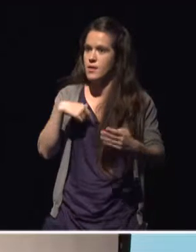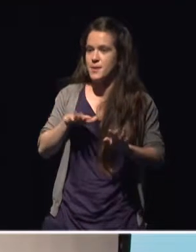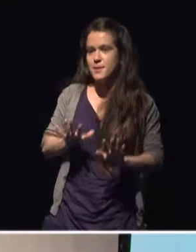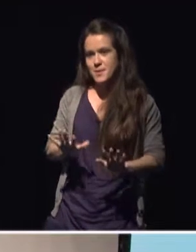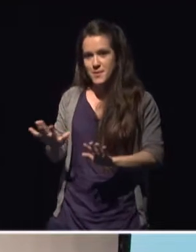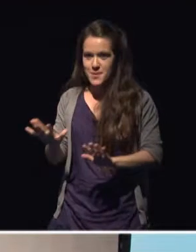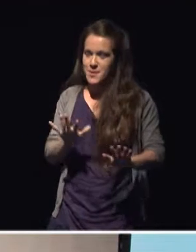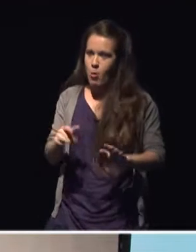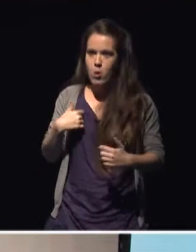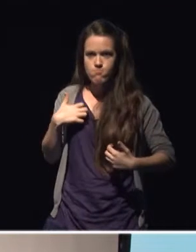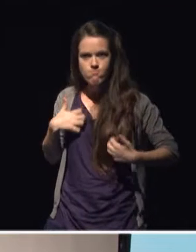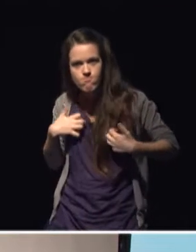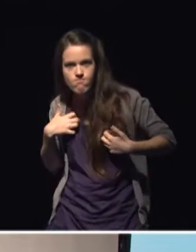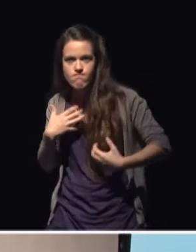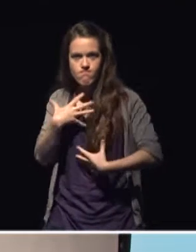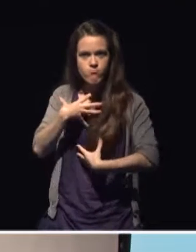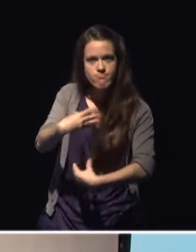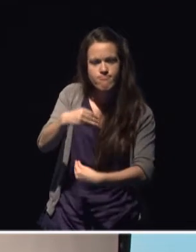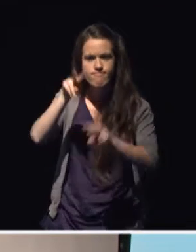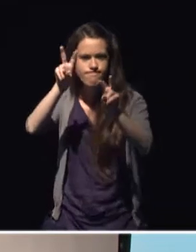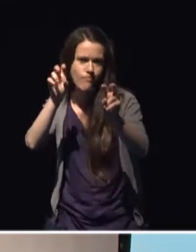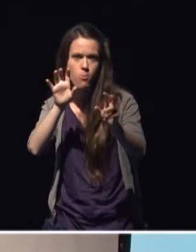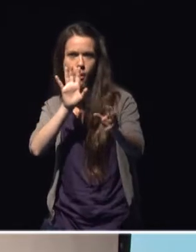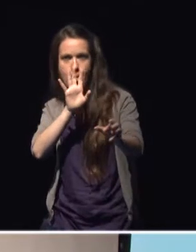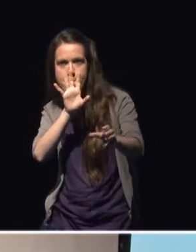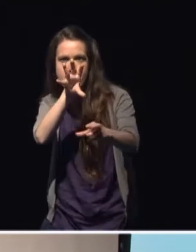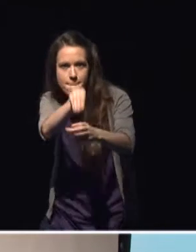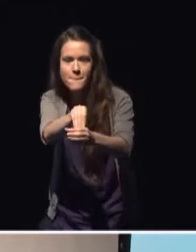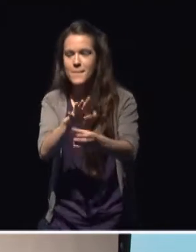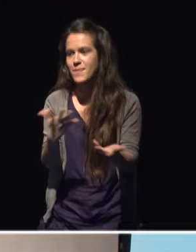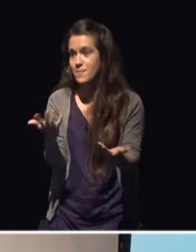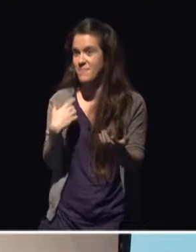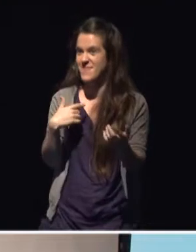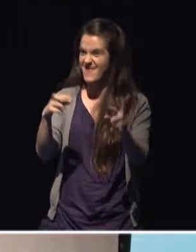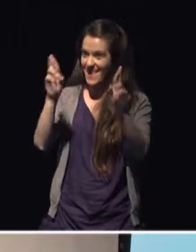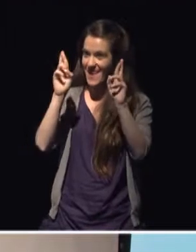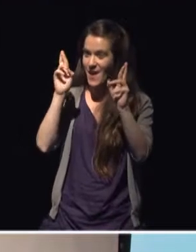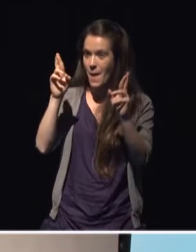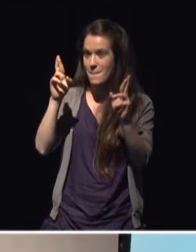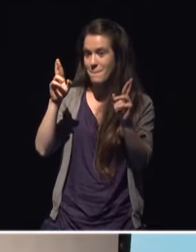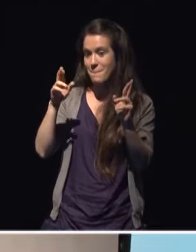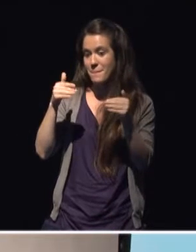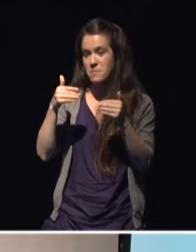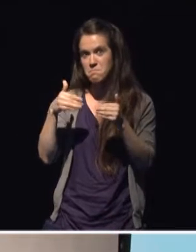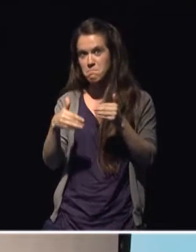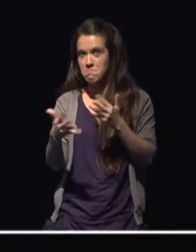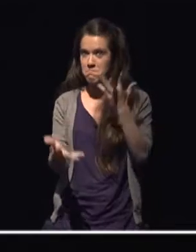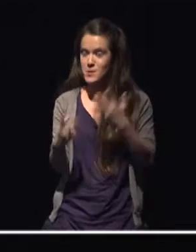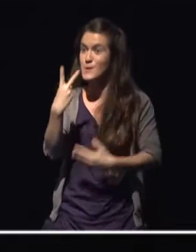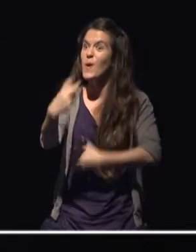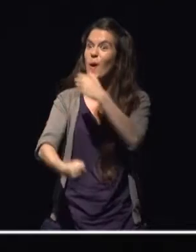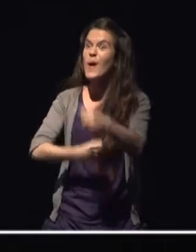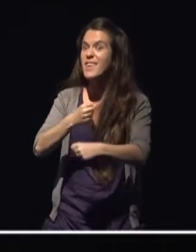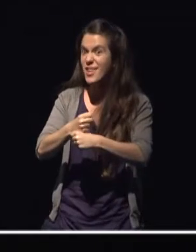also your interest in in the discussion I'm very hopeful that in the in just two years we have